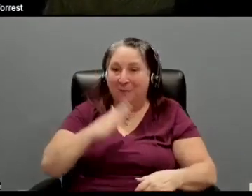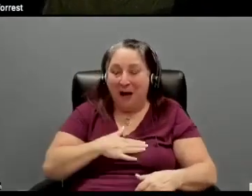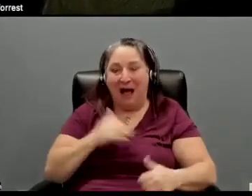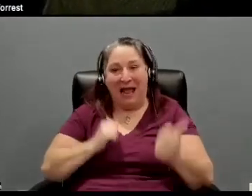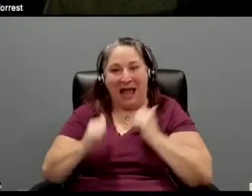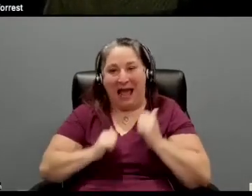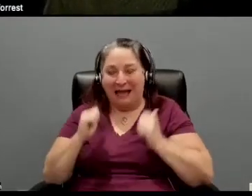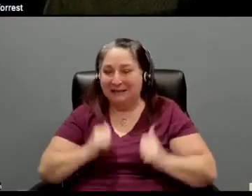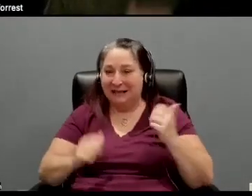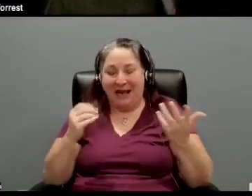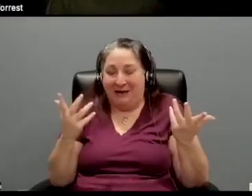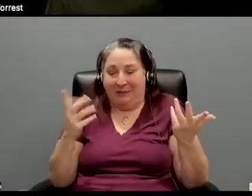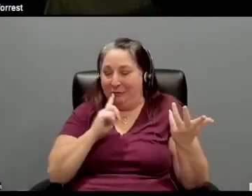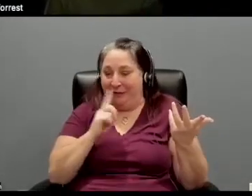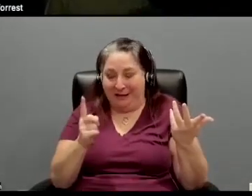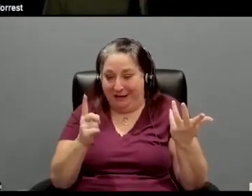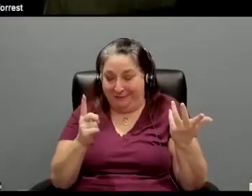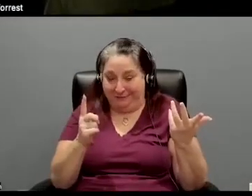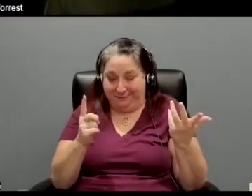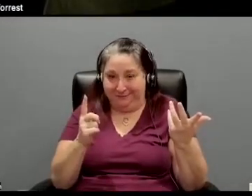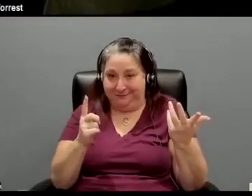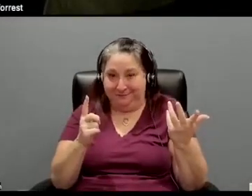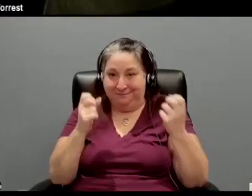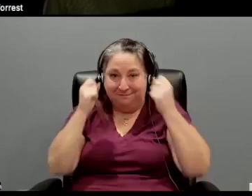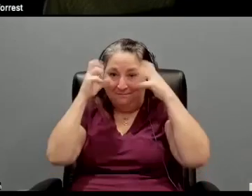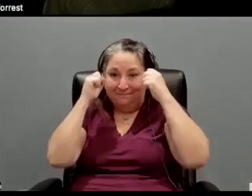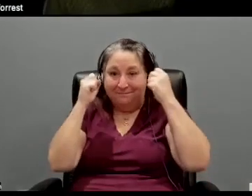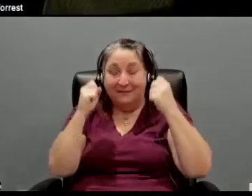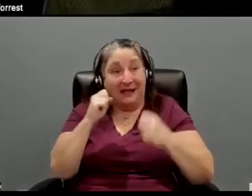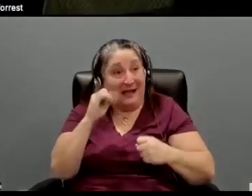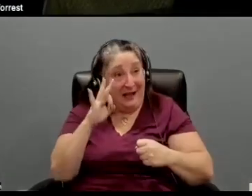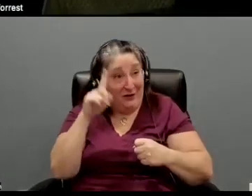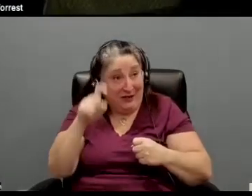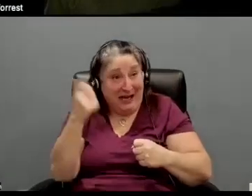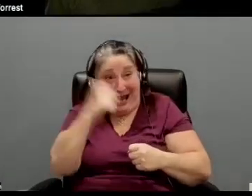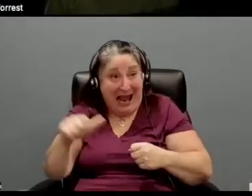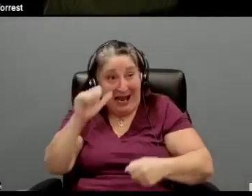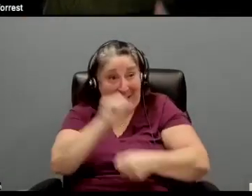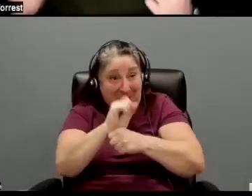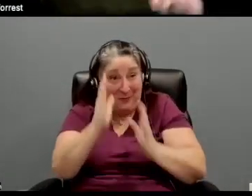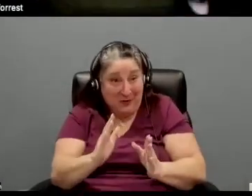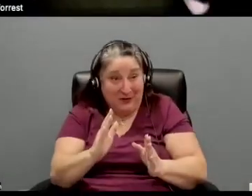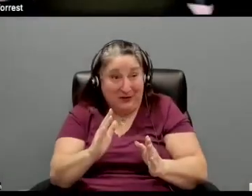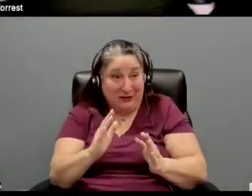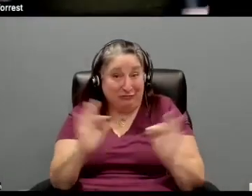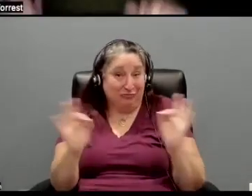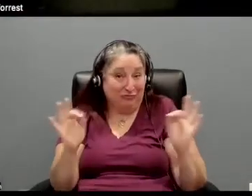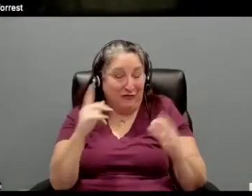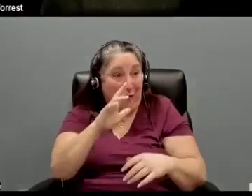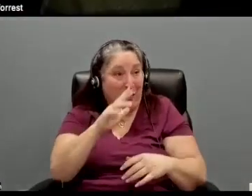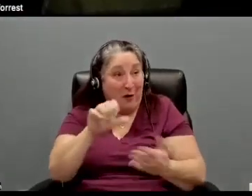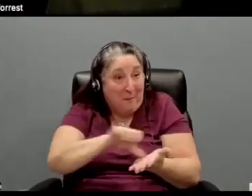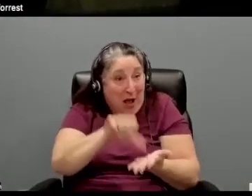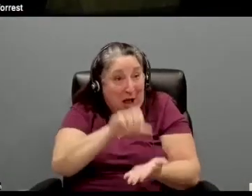and just, it's beyond that. And, and if you ever need minions for your pottery business, John and I were hands on.